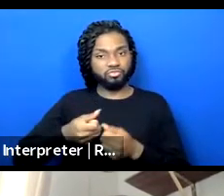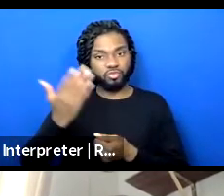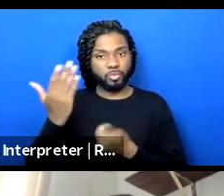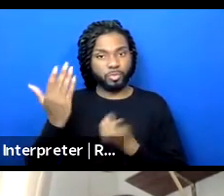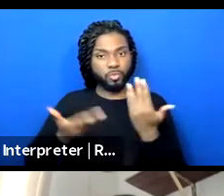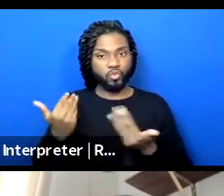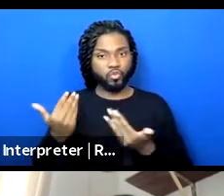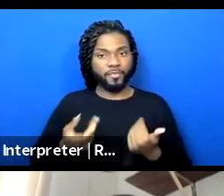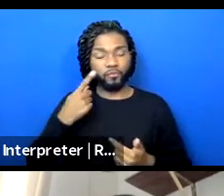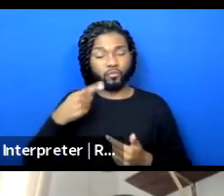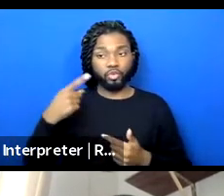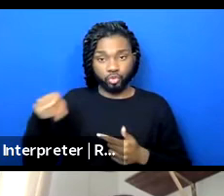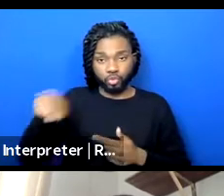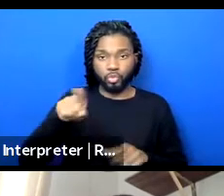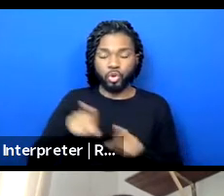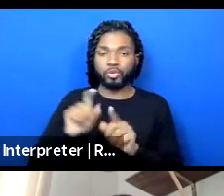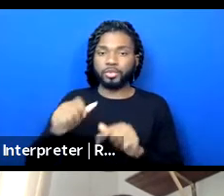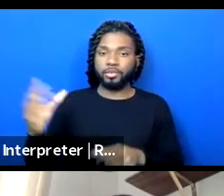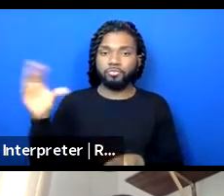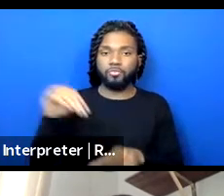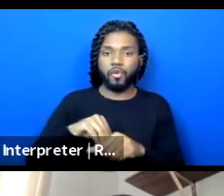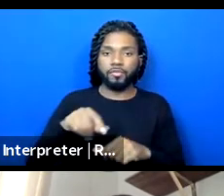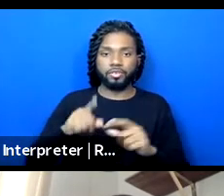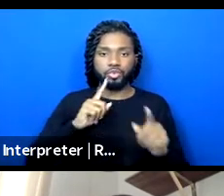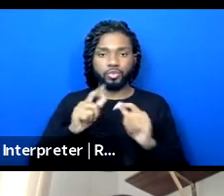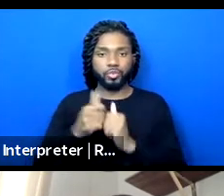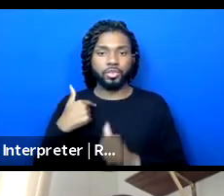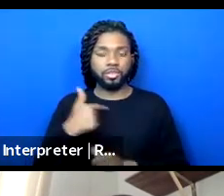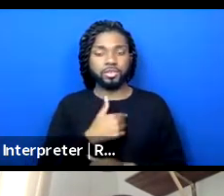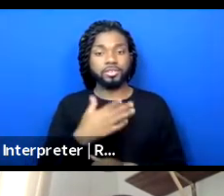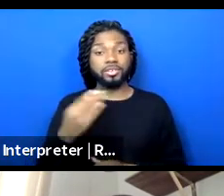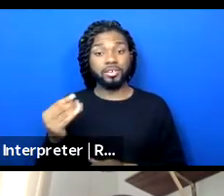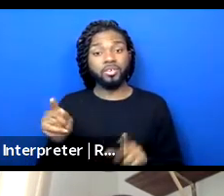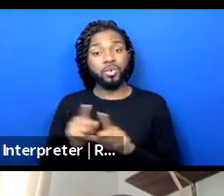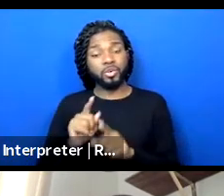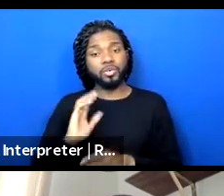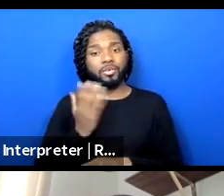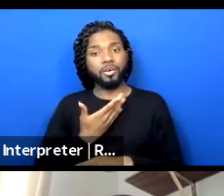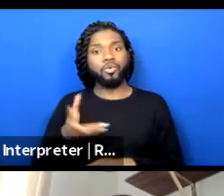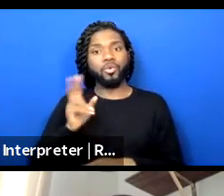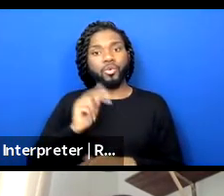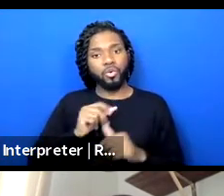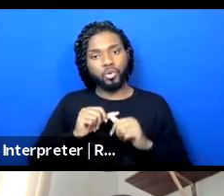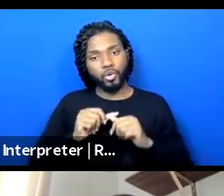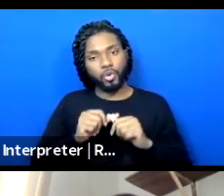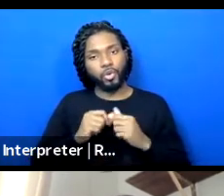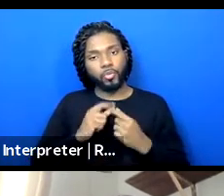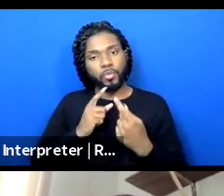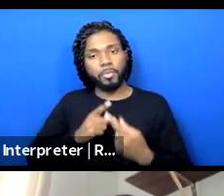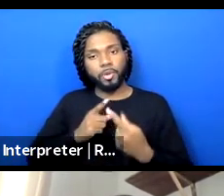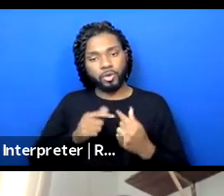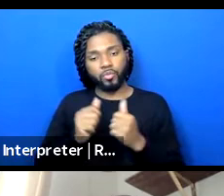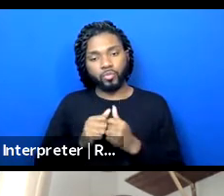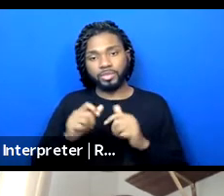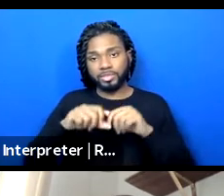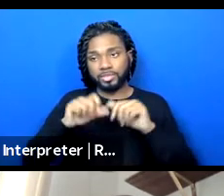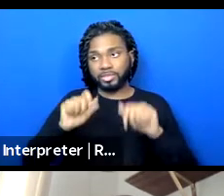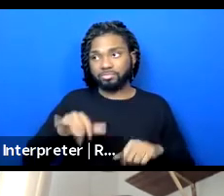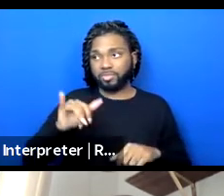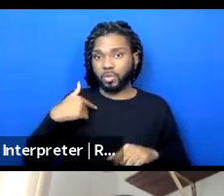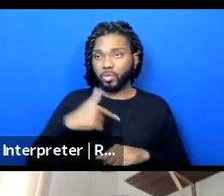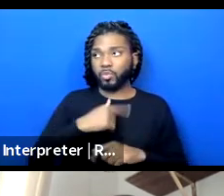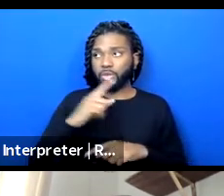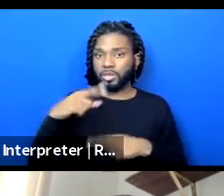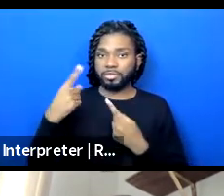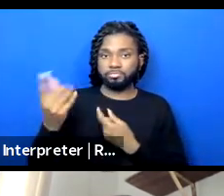to be involved in this conversation with us and our, our own ongoing battle with the systems that we have